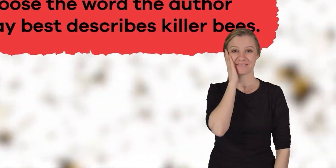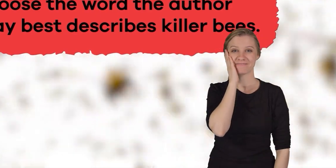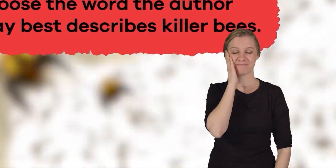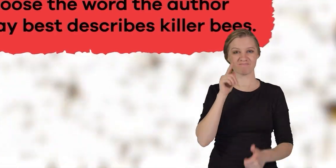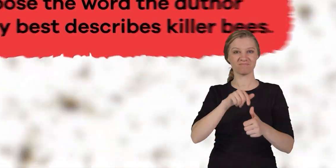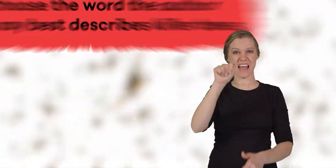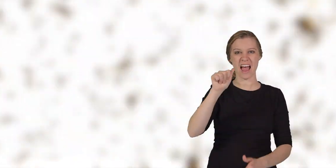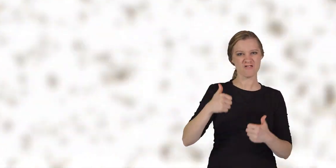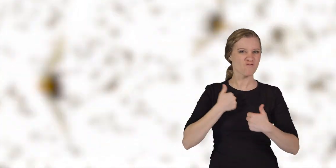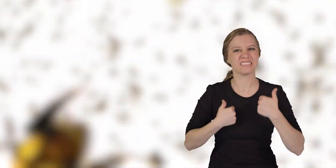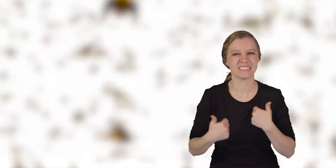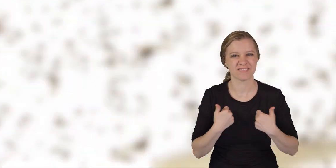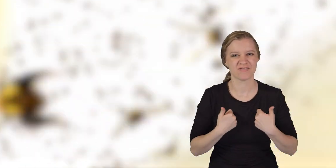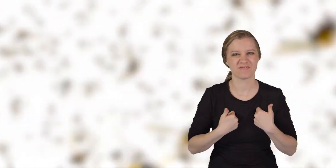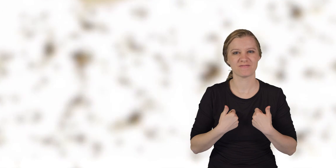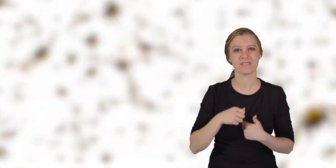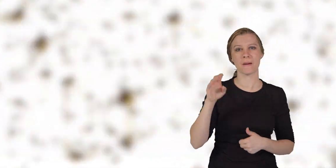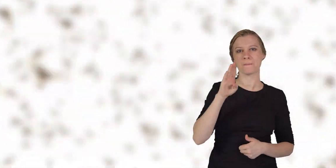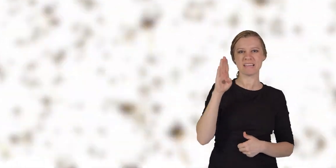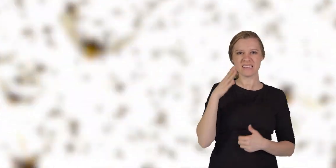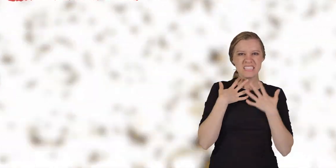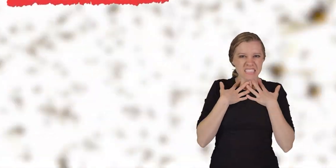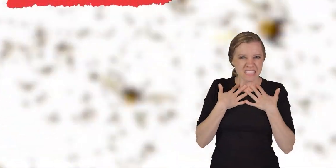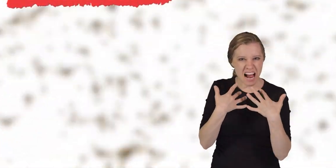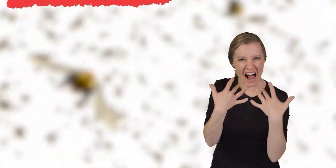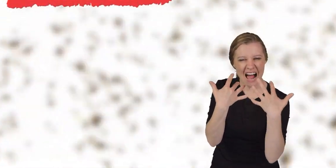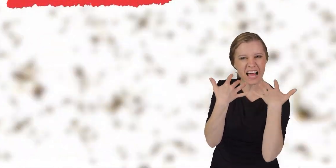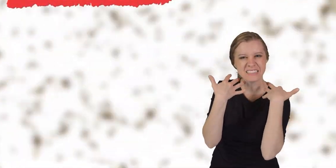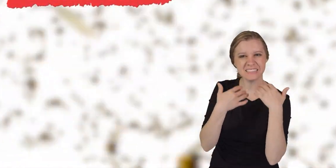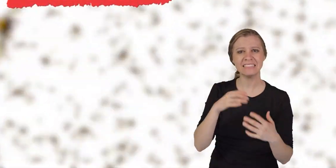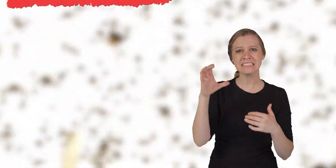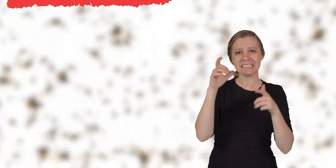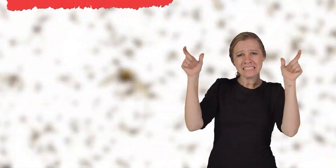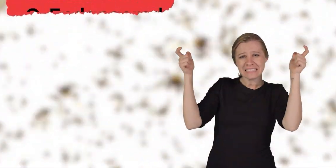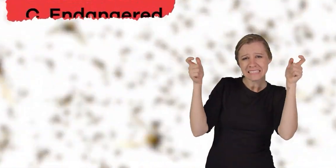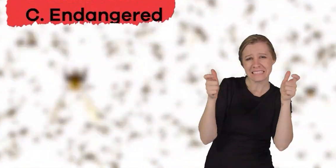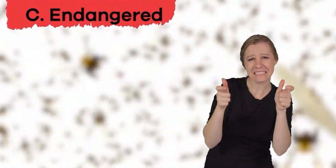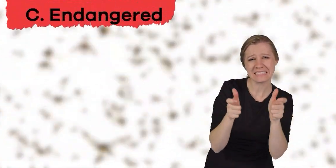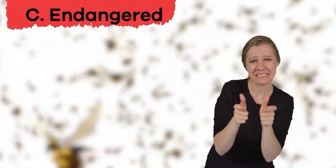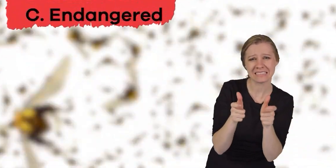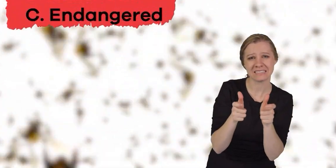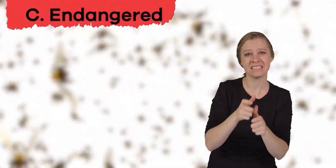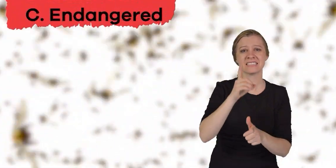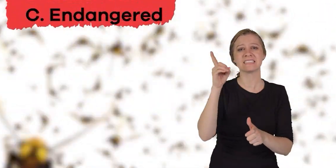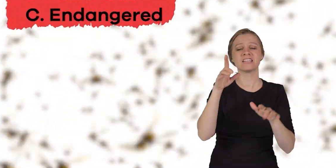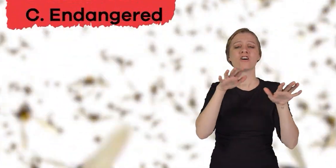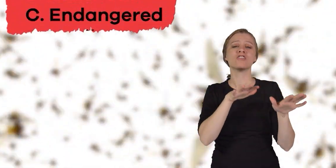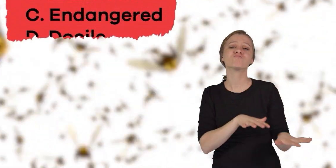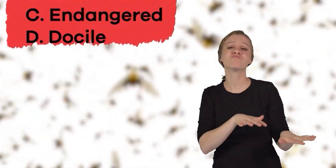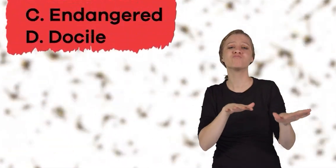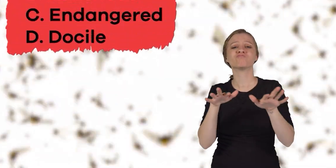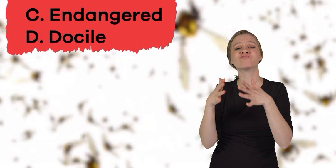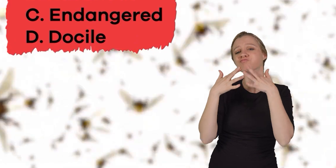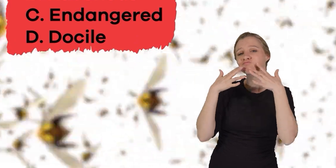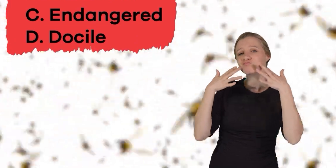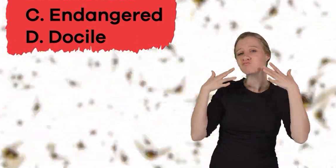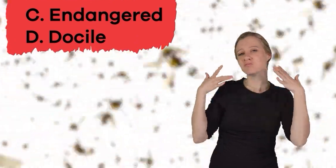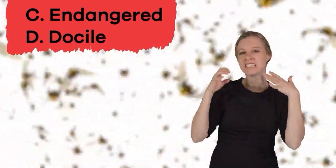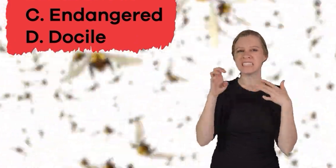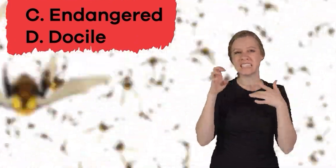killer bees. A. Aggressive. B. Ravenous. C. Endangered. D.